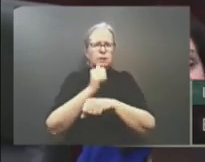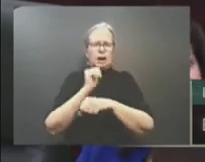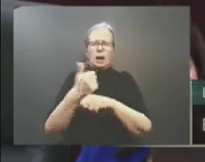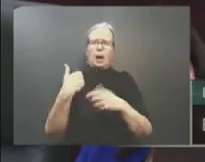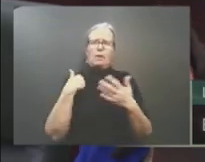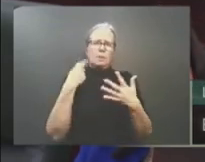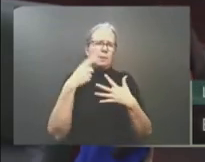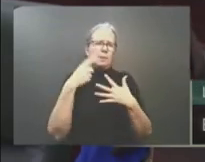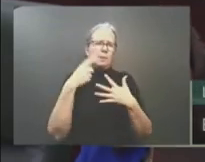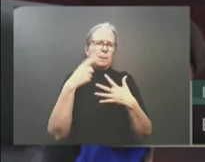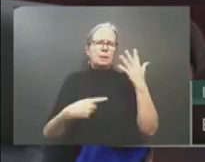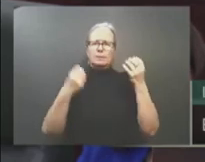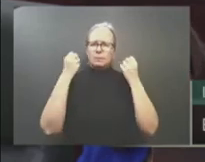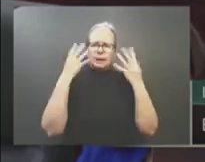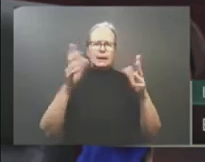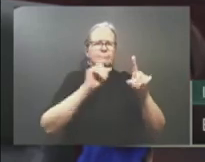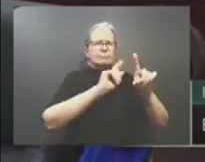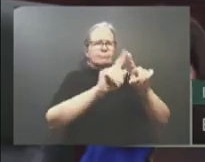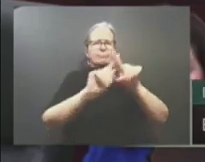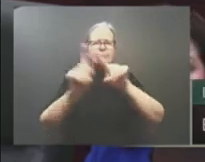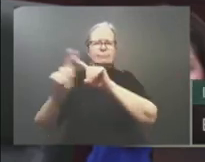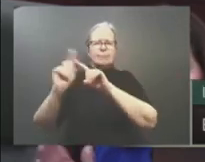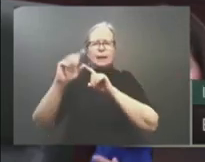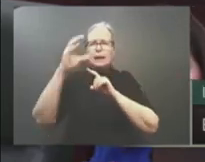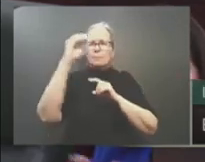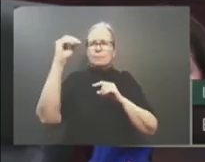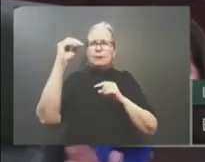& Young. I could go on and on.